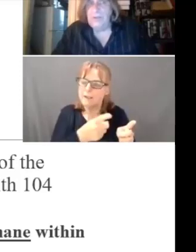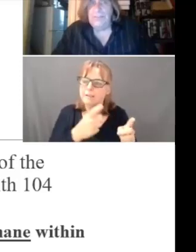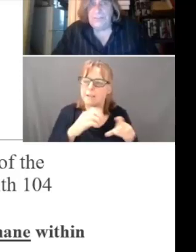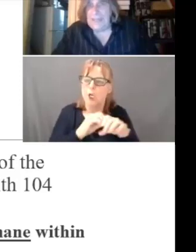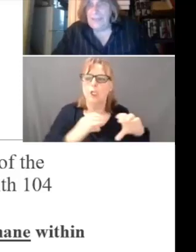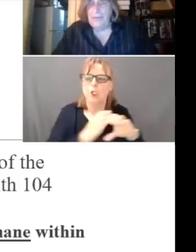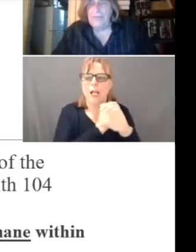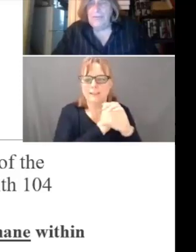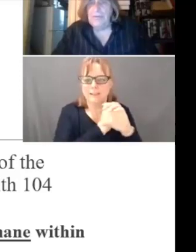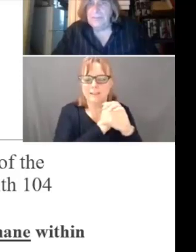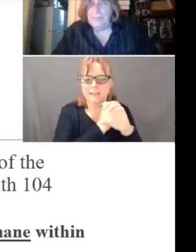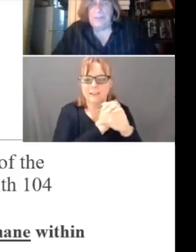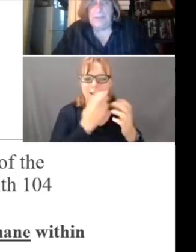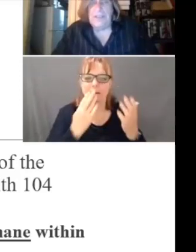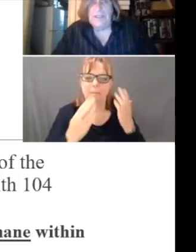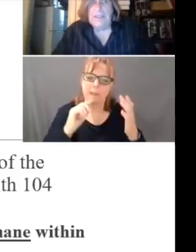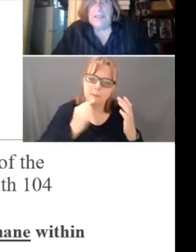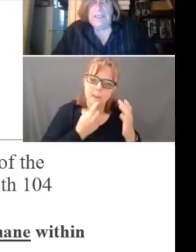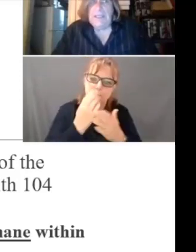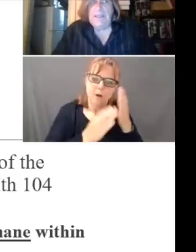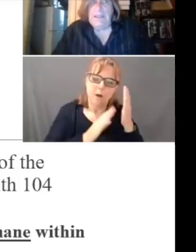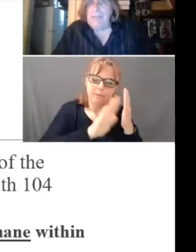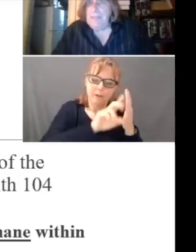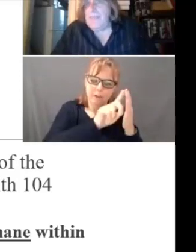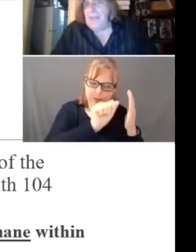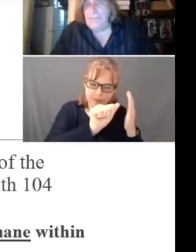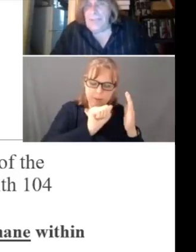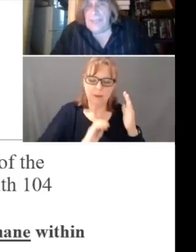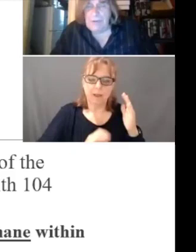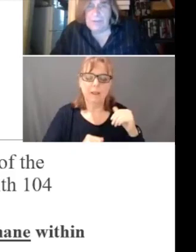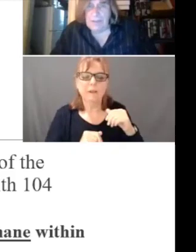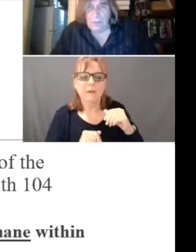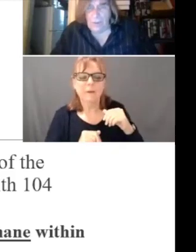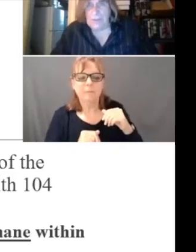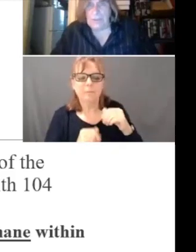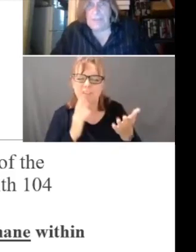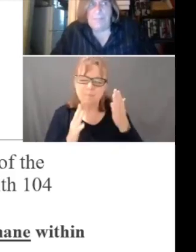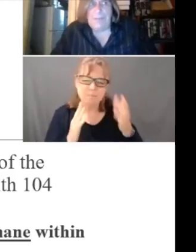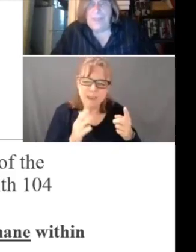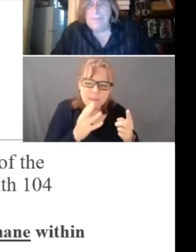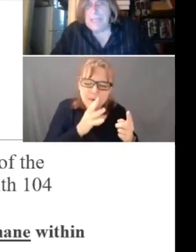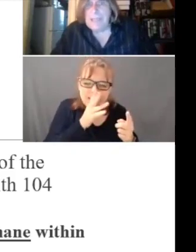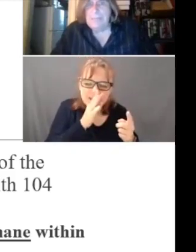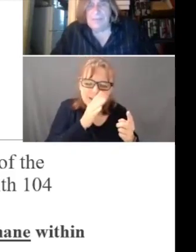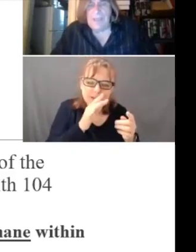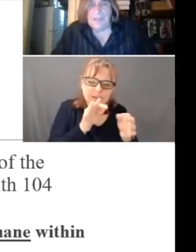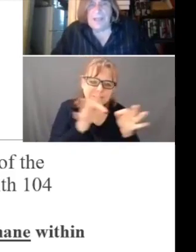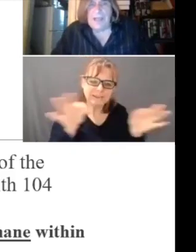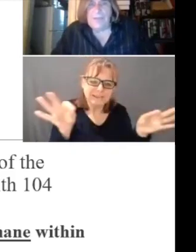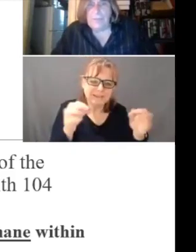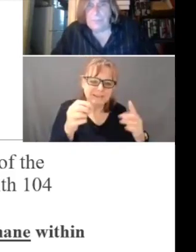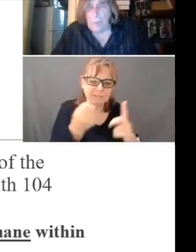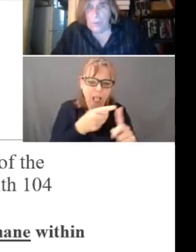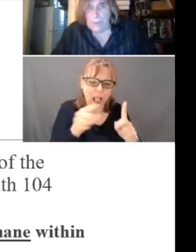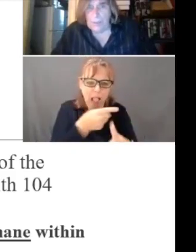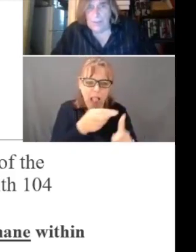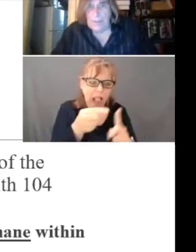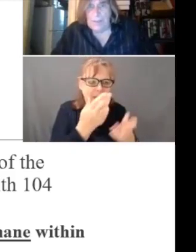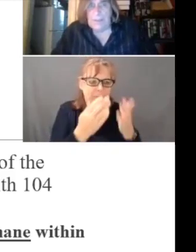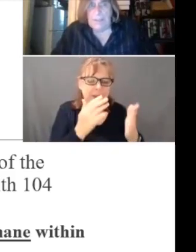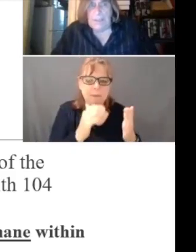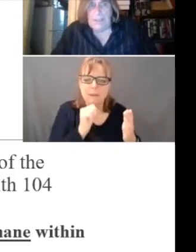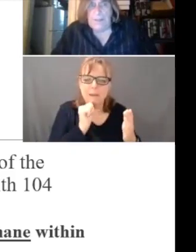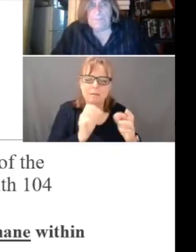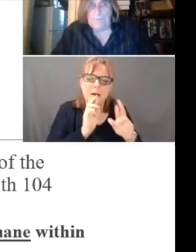at an acute stage of their disability, that maybe they don't say everything correctly. Maybe they make a mistake in how they report it.